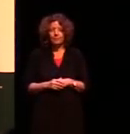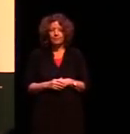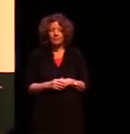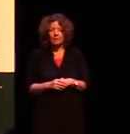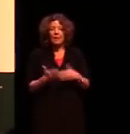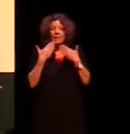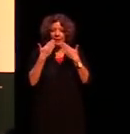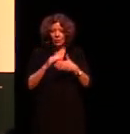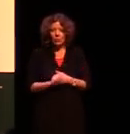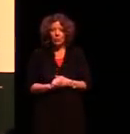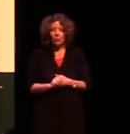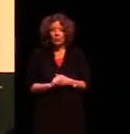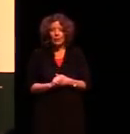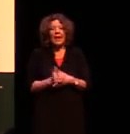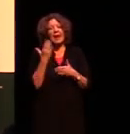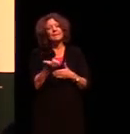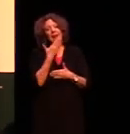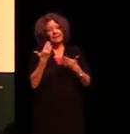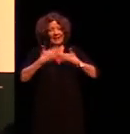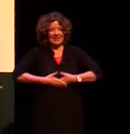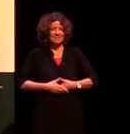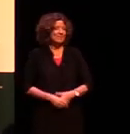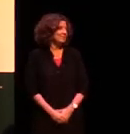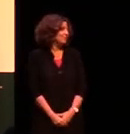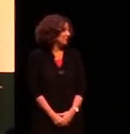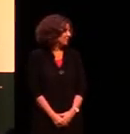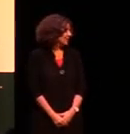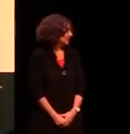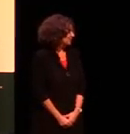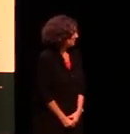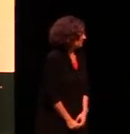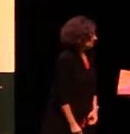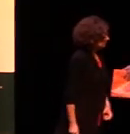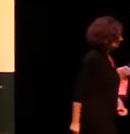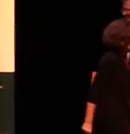Thank you and have a lovely evening. APPLAUSE